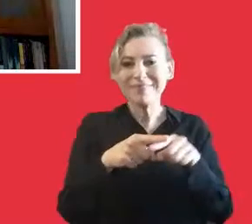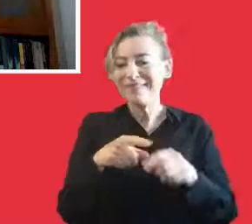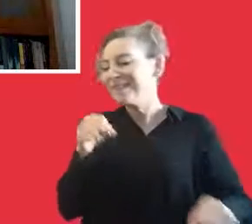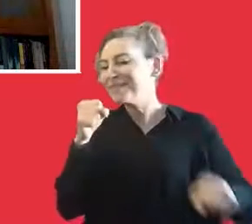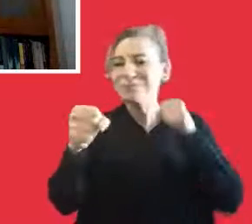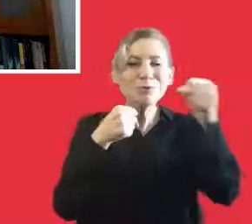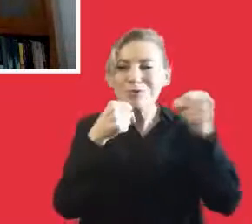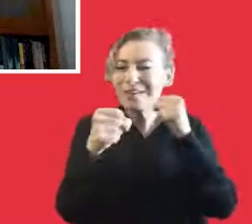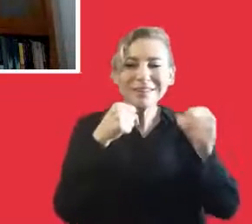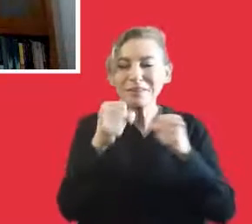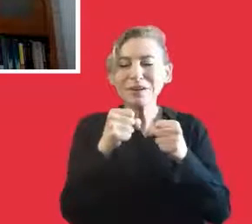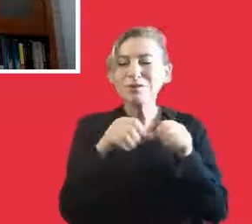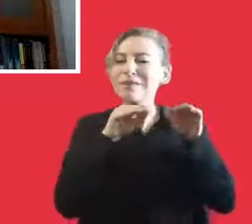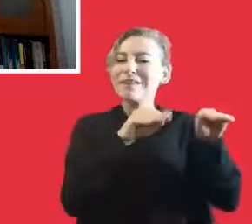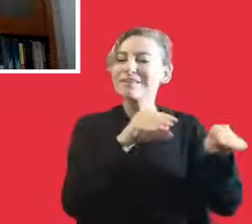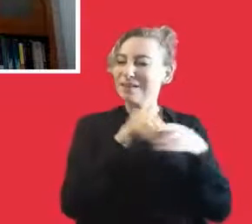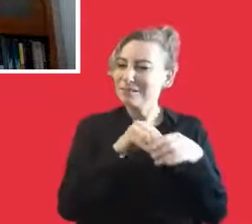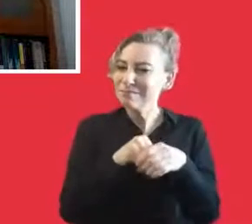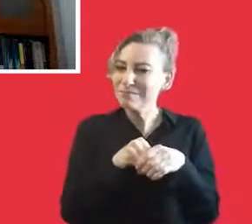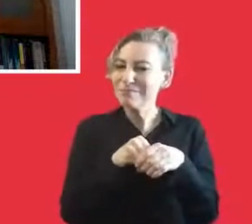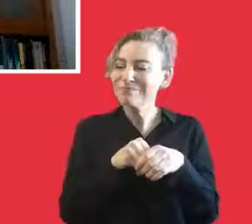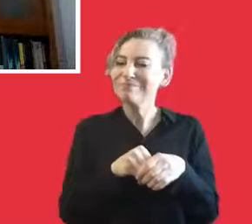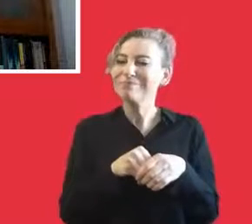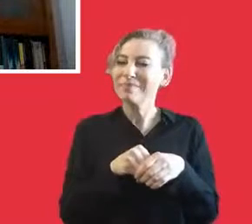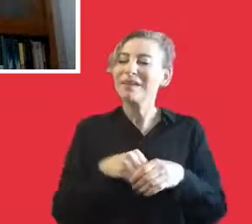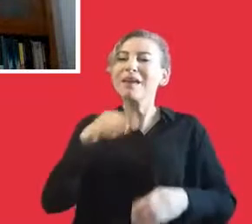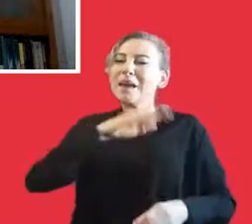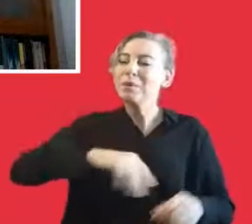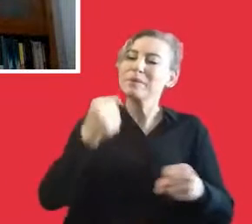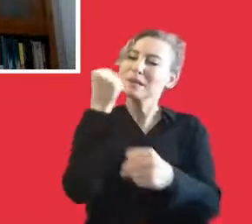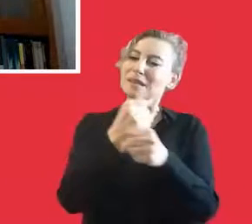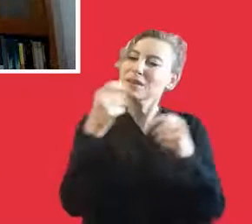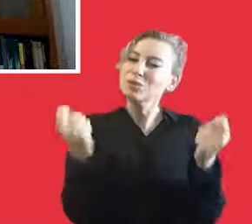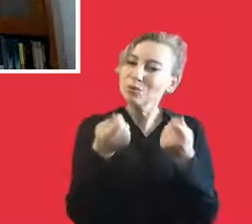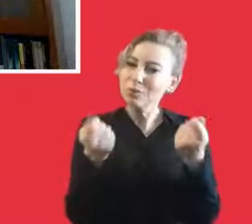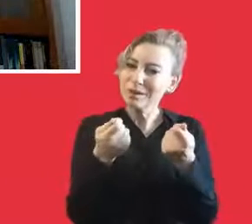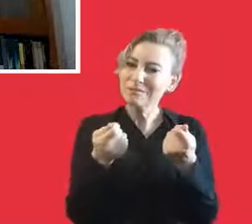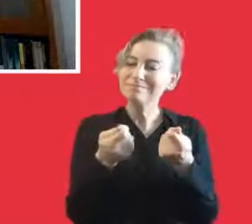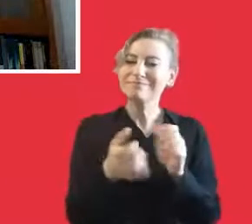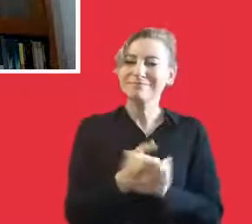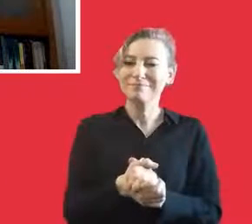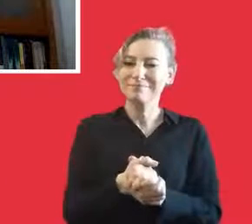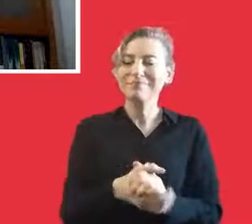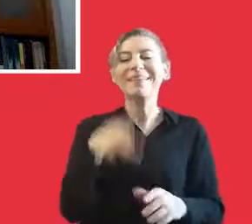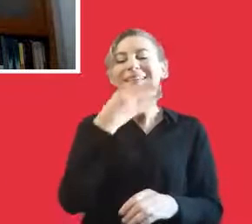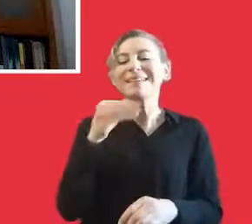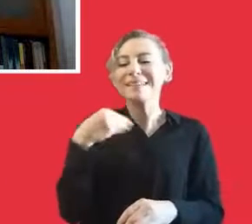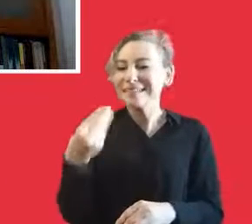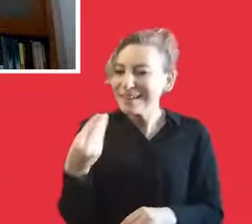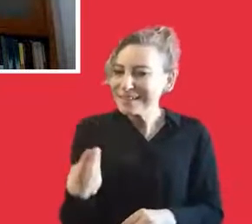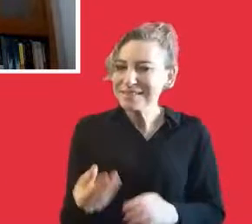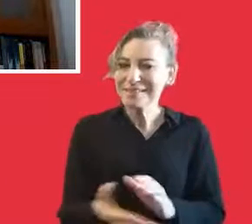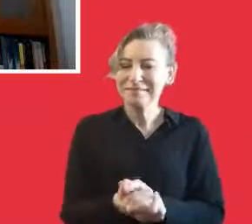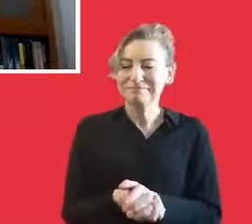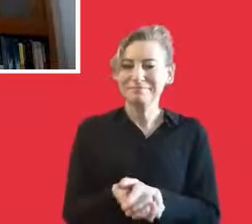everyone is struggling to support one another. So you have to put your shoulder on this. And this is, of course,